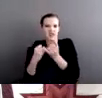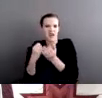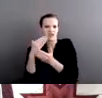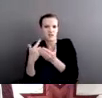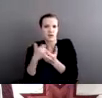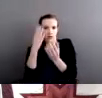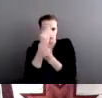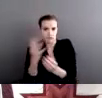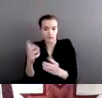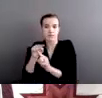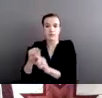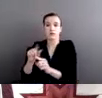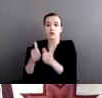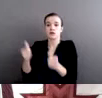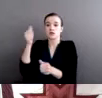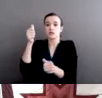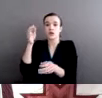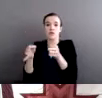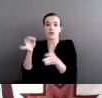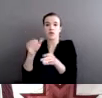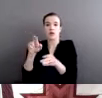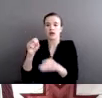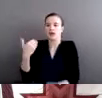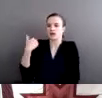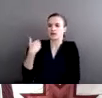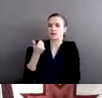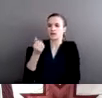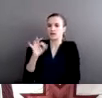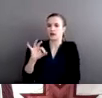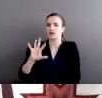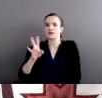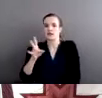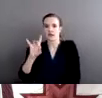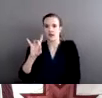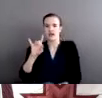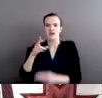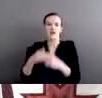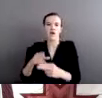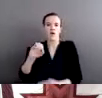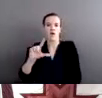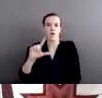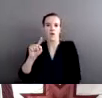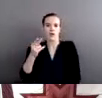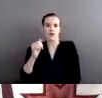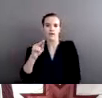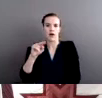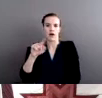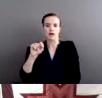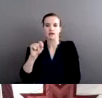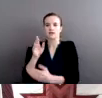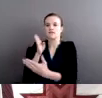from 1978 called Oliphant versus Suquamish. The Suquamish tribe is a smaller